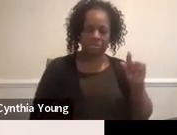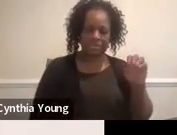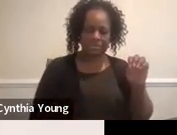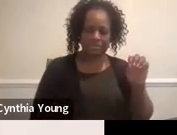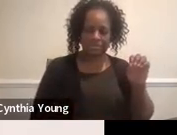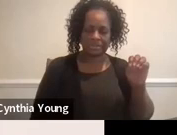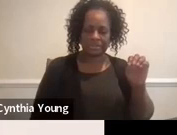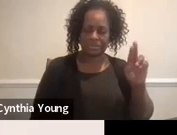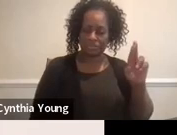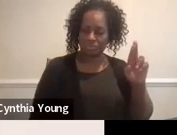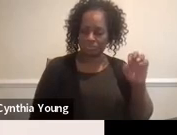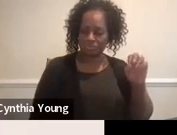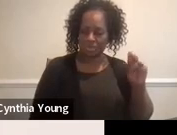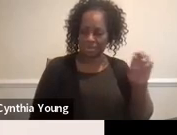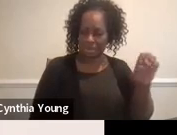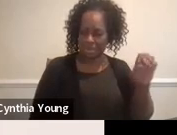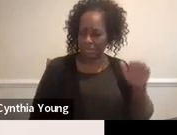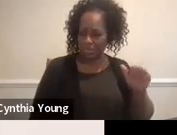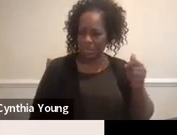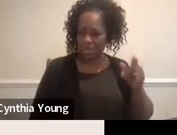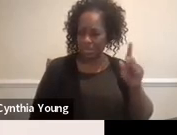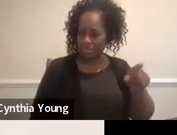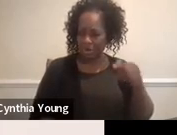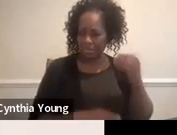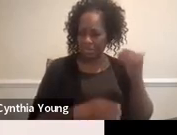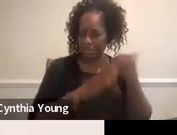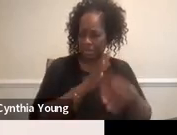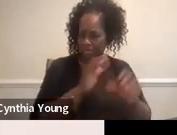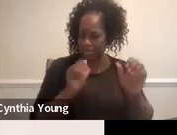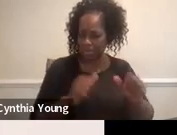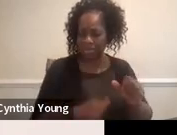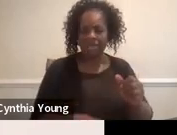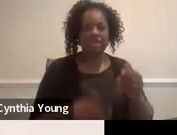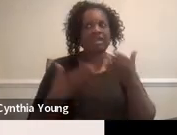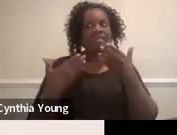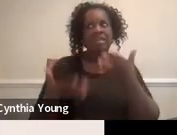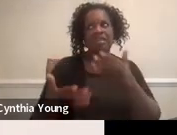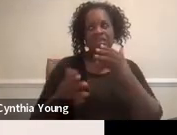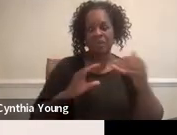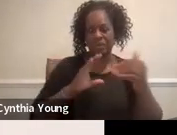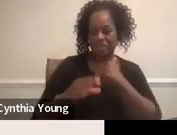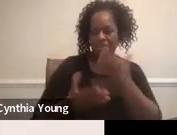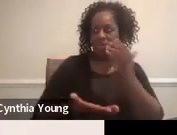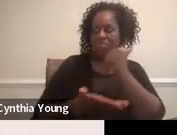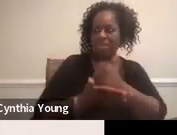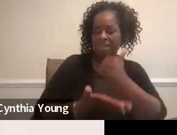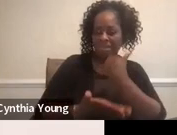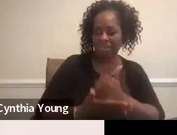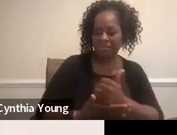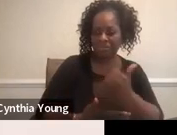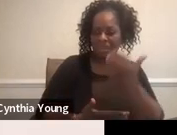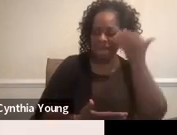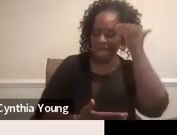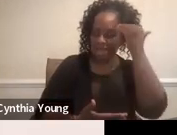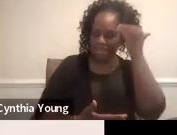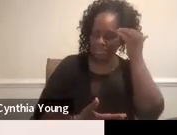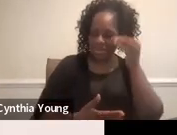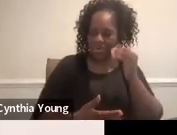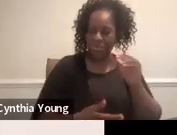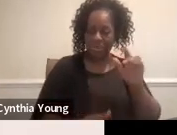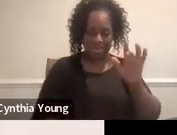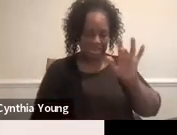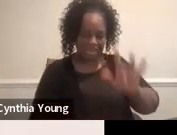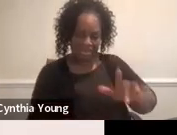Renee, we could send you the PowerPoint in the meantime, if that's helpful. Yes, that would be helpful. I know when you go to that link,